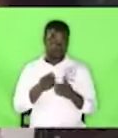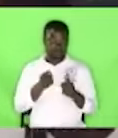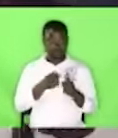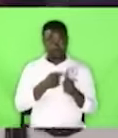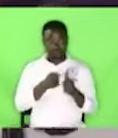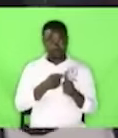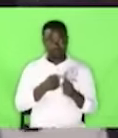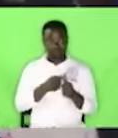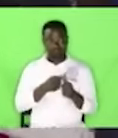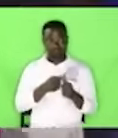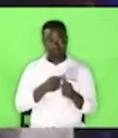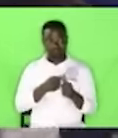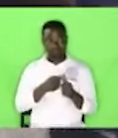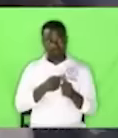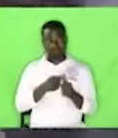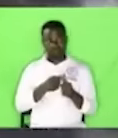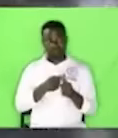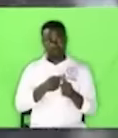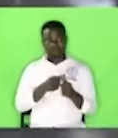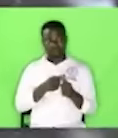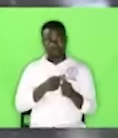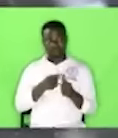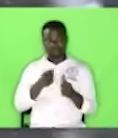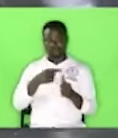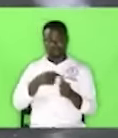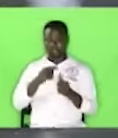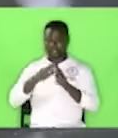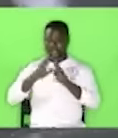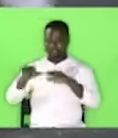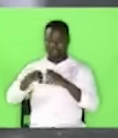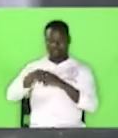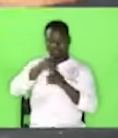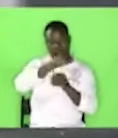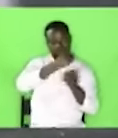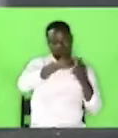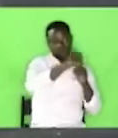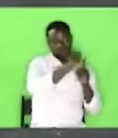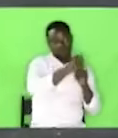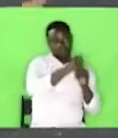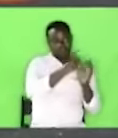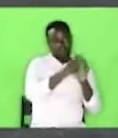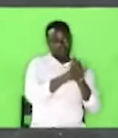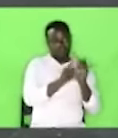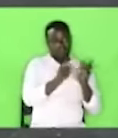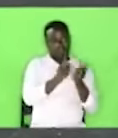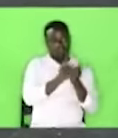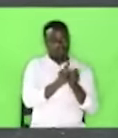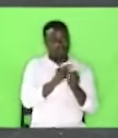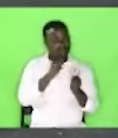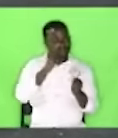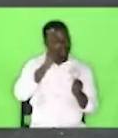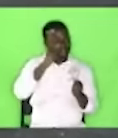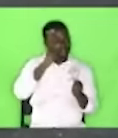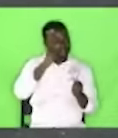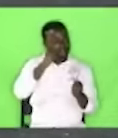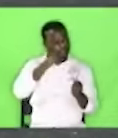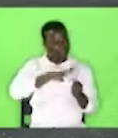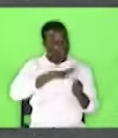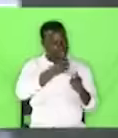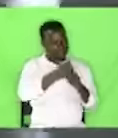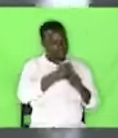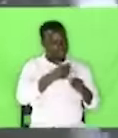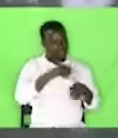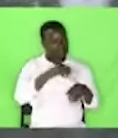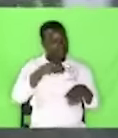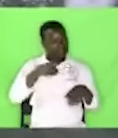I just went out of my house to town and I met this lady who is a member of our church. Then she said, oh